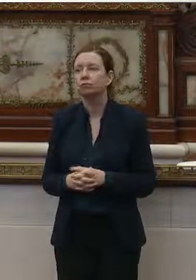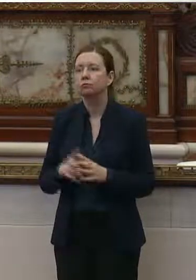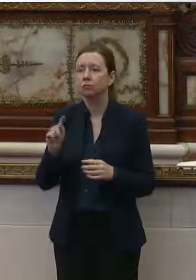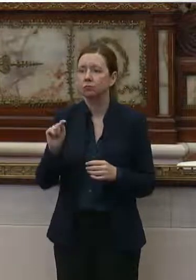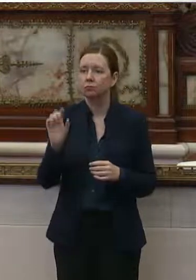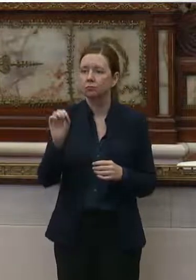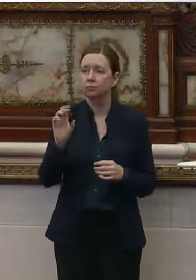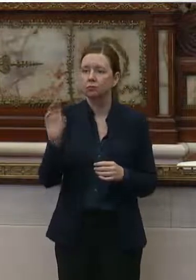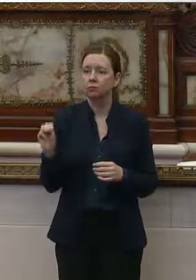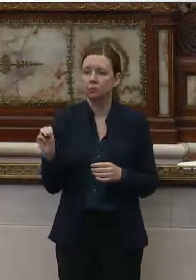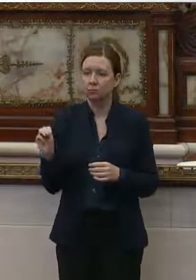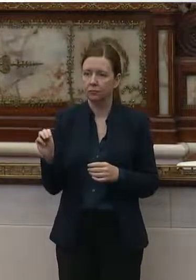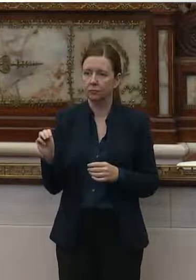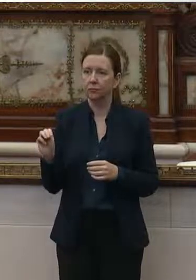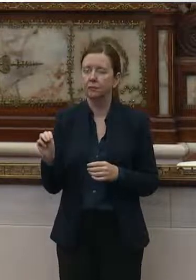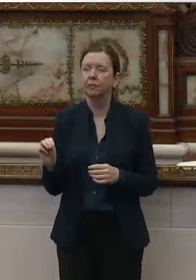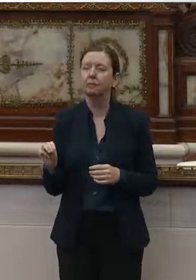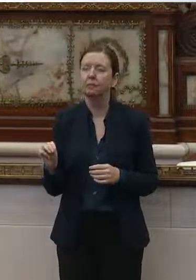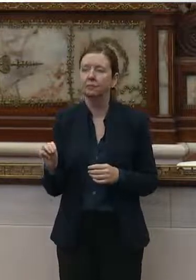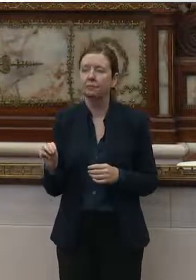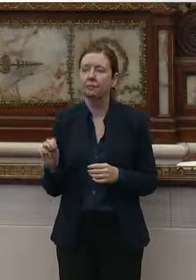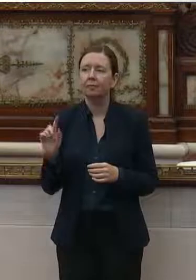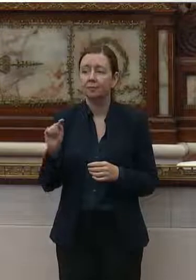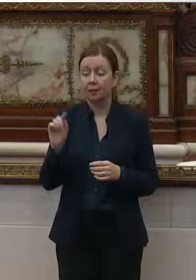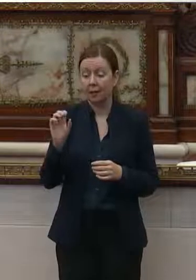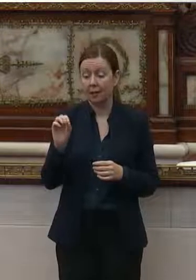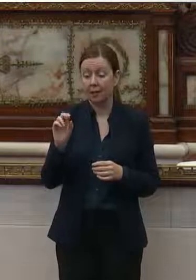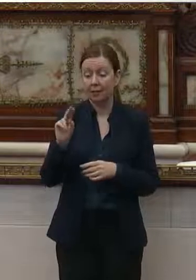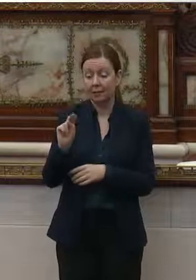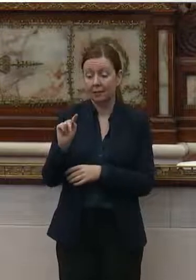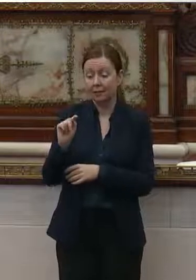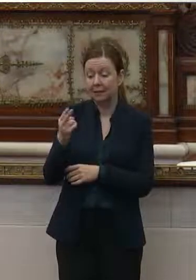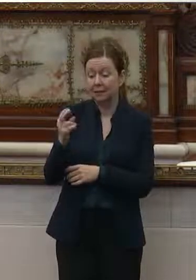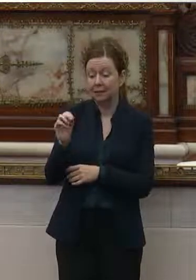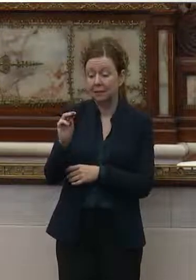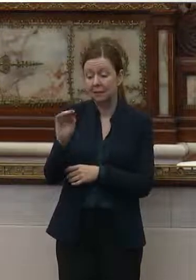Tom, uh, Thomas Norderman?